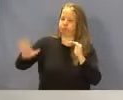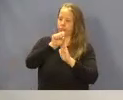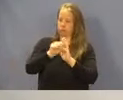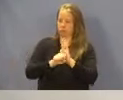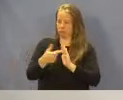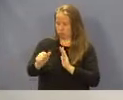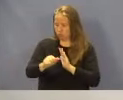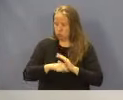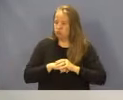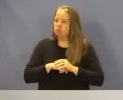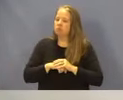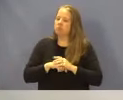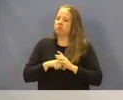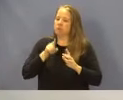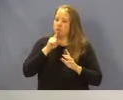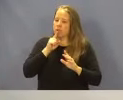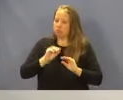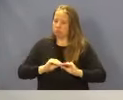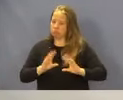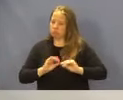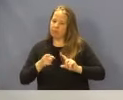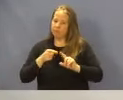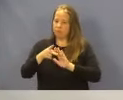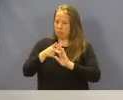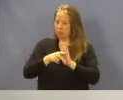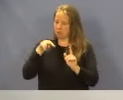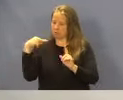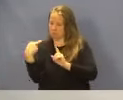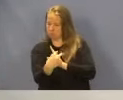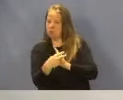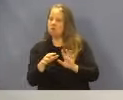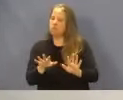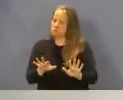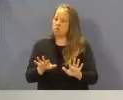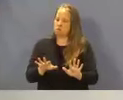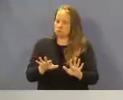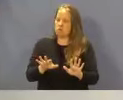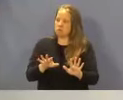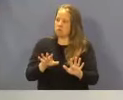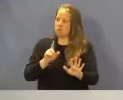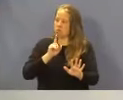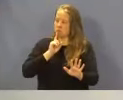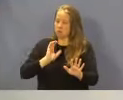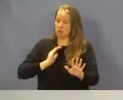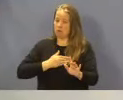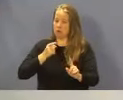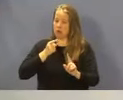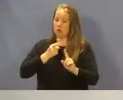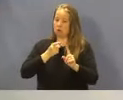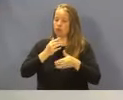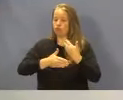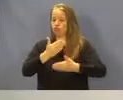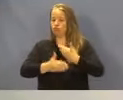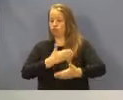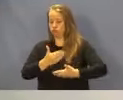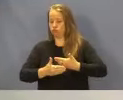and make sense from a policy perspective that work to move our goals forward on behalf of